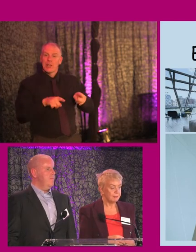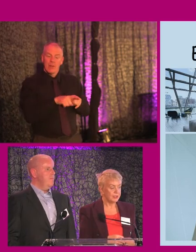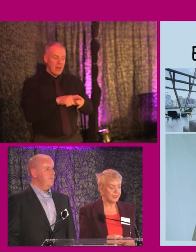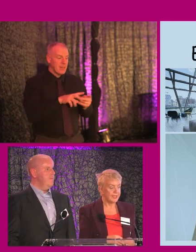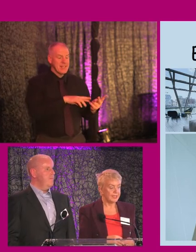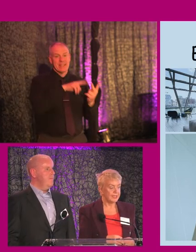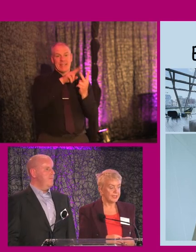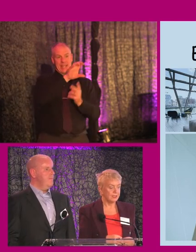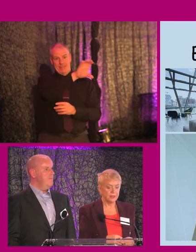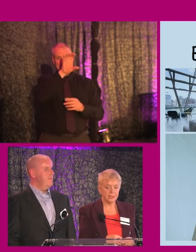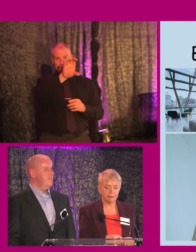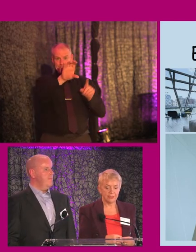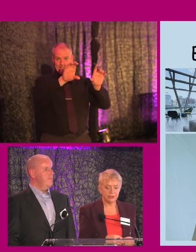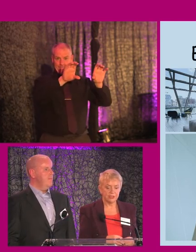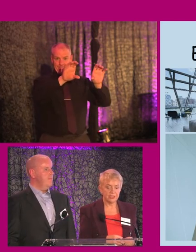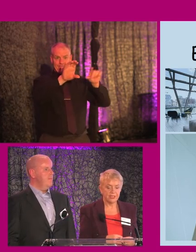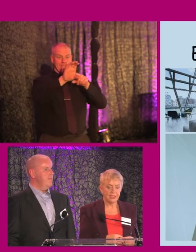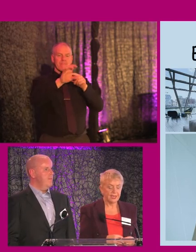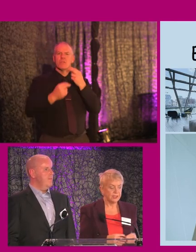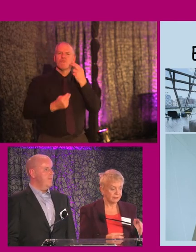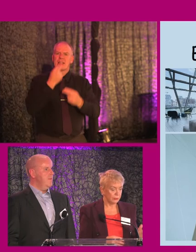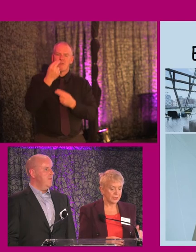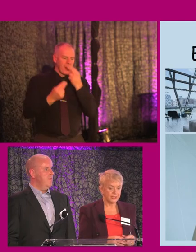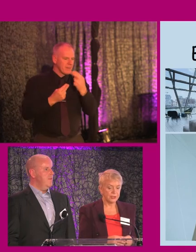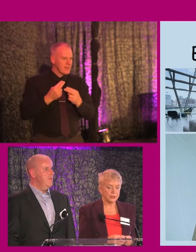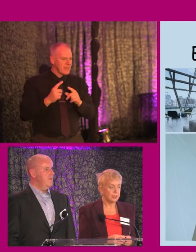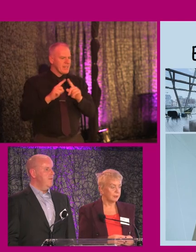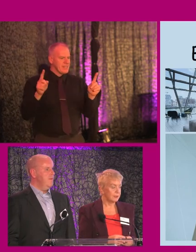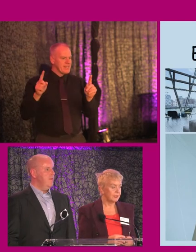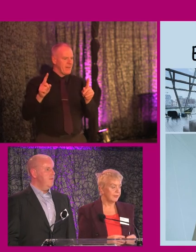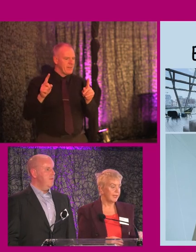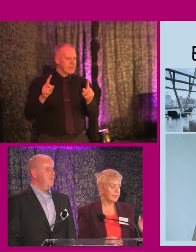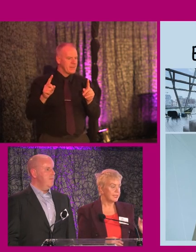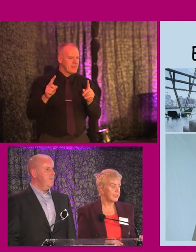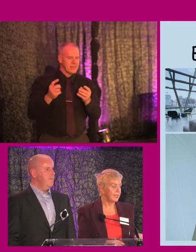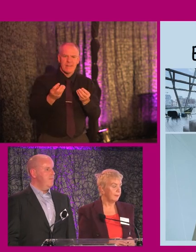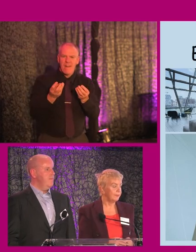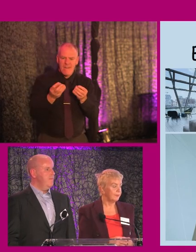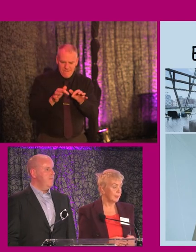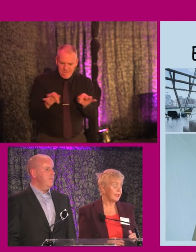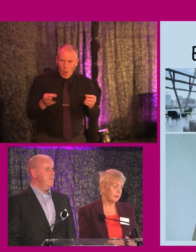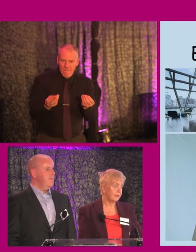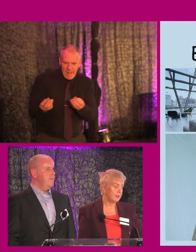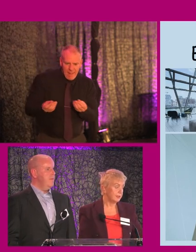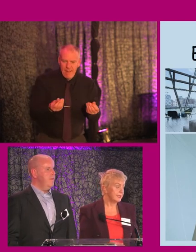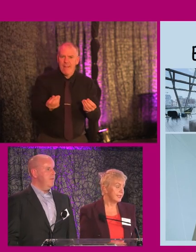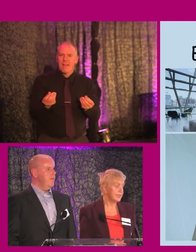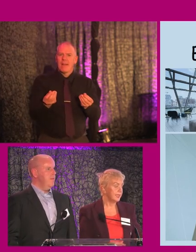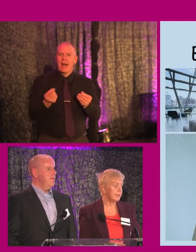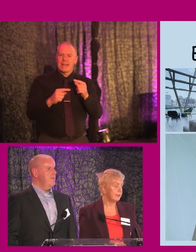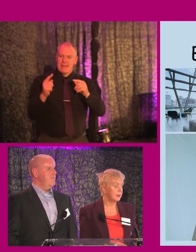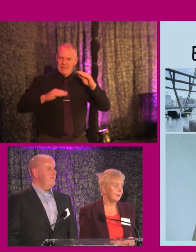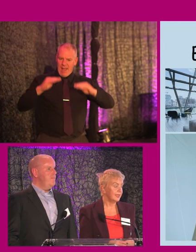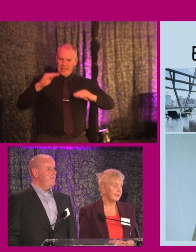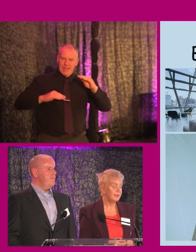And second picture then is of the staff restaurant. Again, different floor textures, but also different heights, but actually very consistent